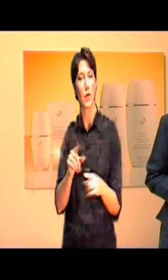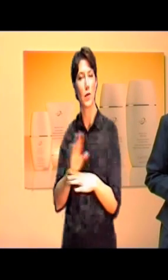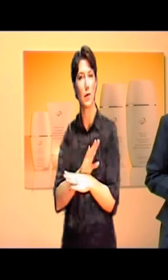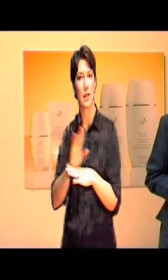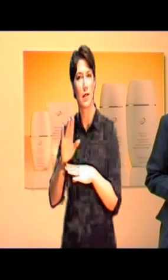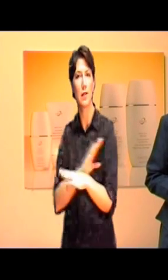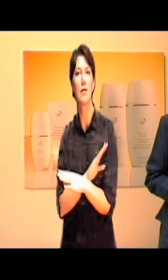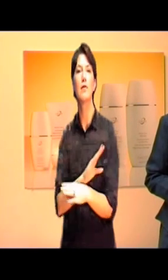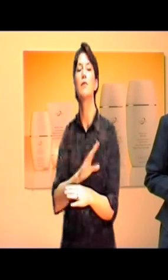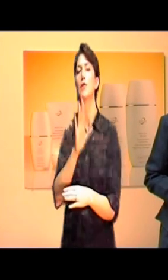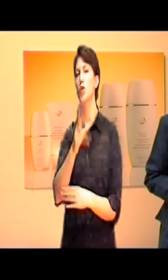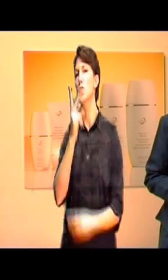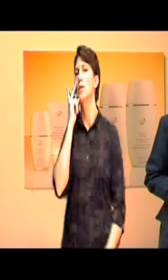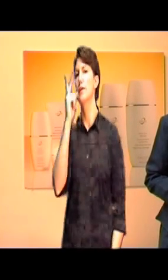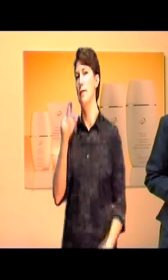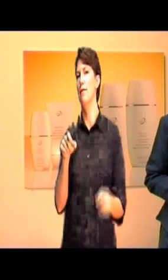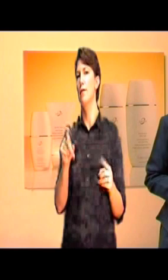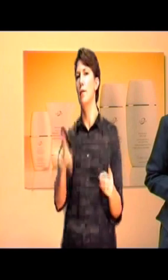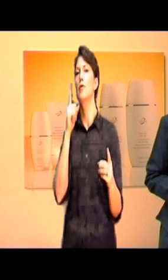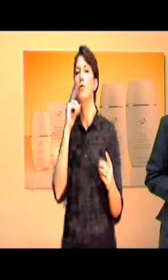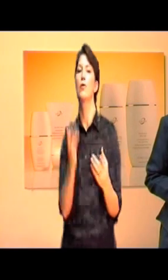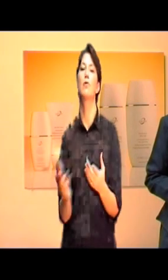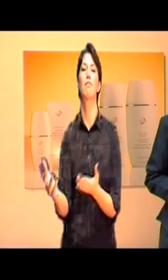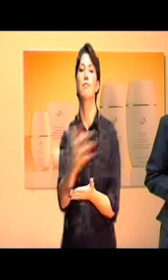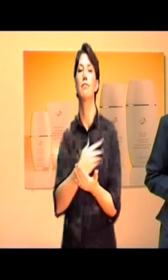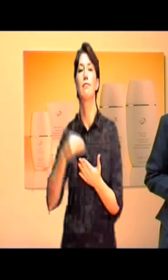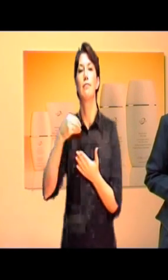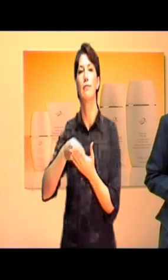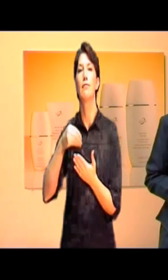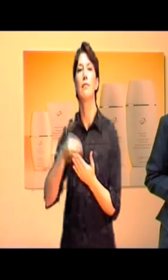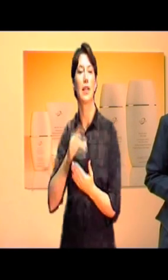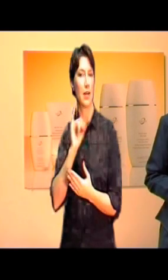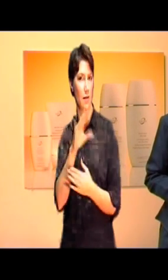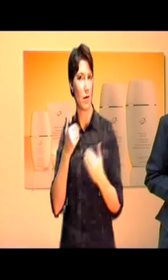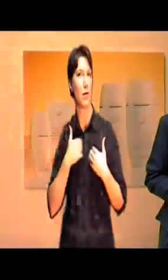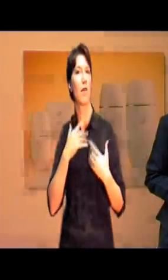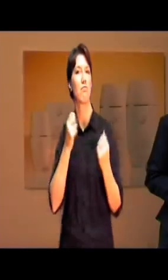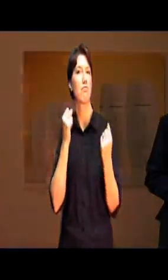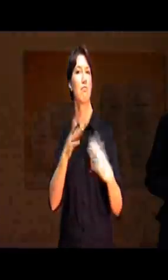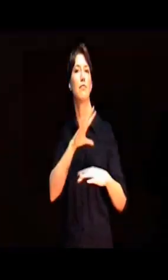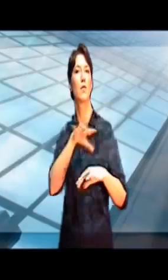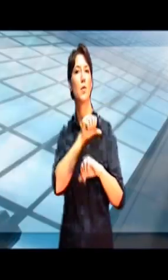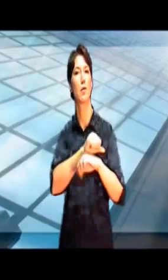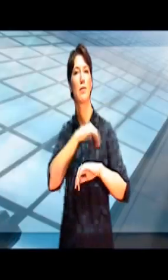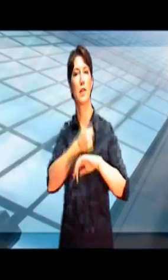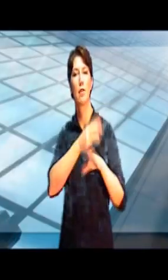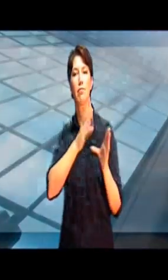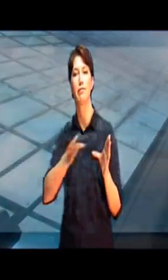You will definitely see an income potential once you've achieved that type of activity.